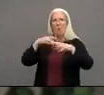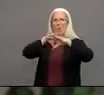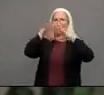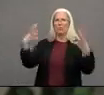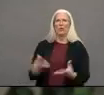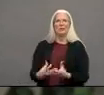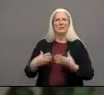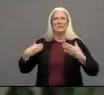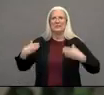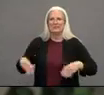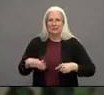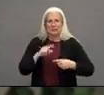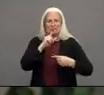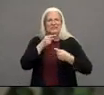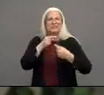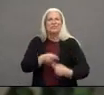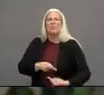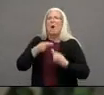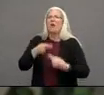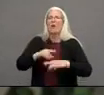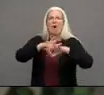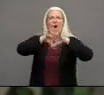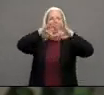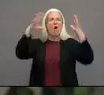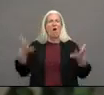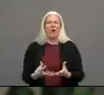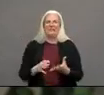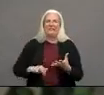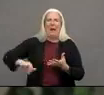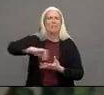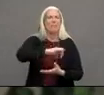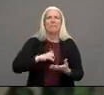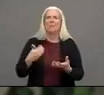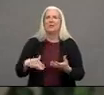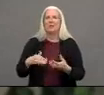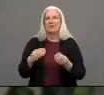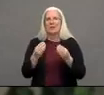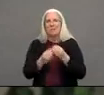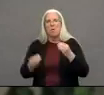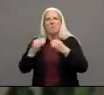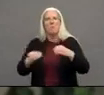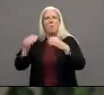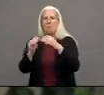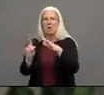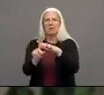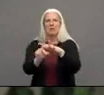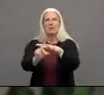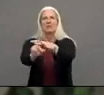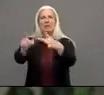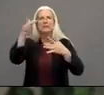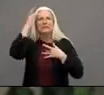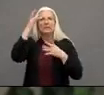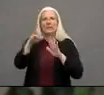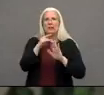and as cases started to come in it became apparent that there wasn't always travel history at all